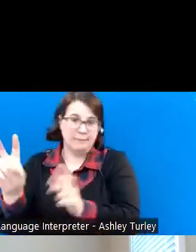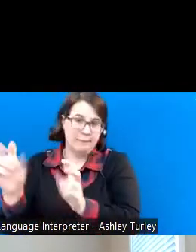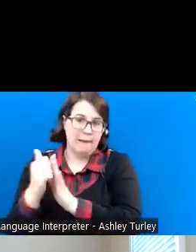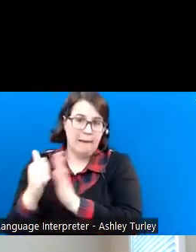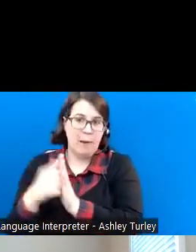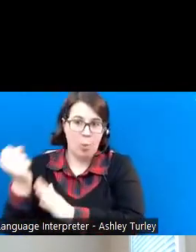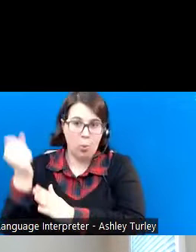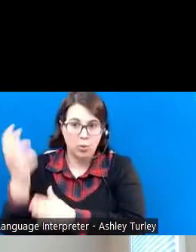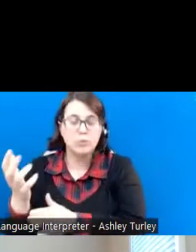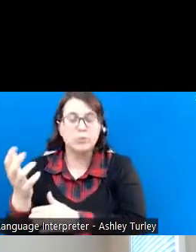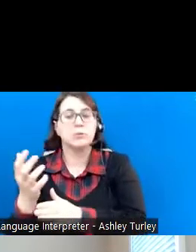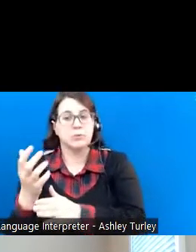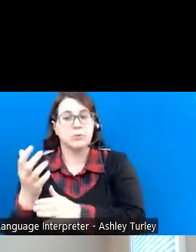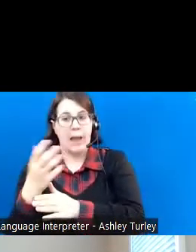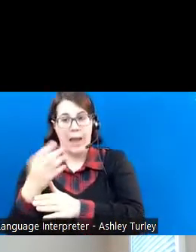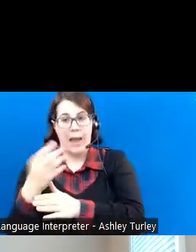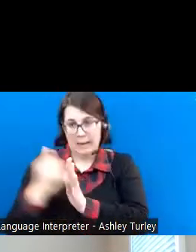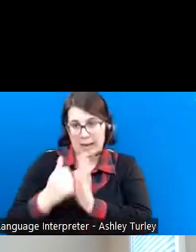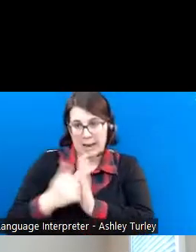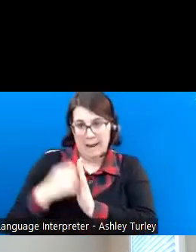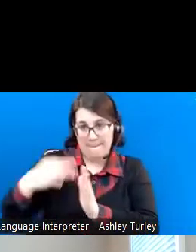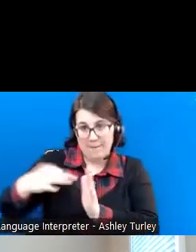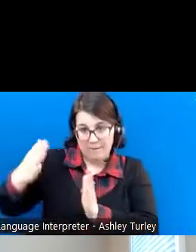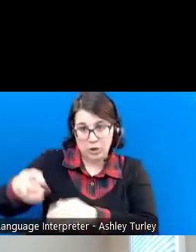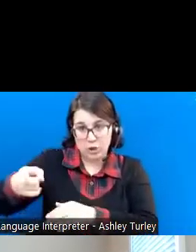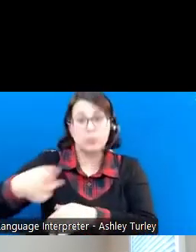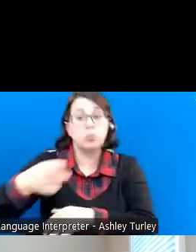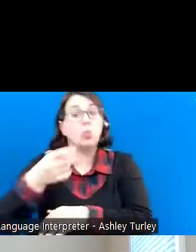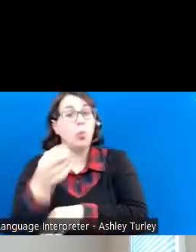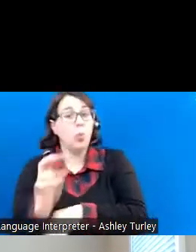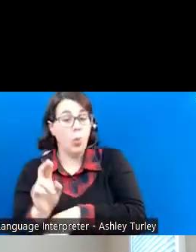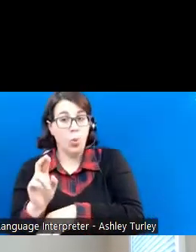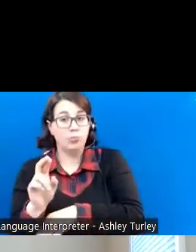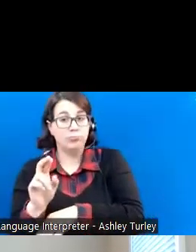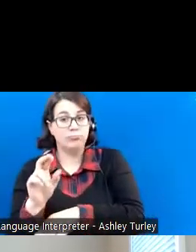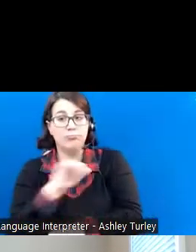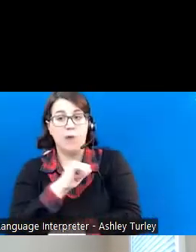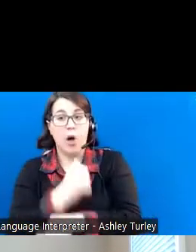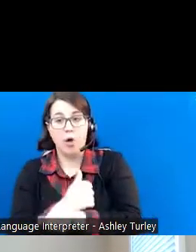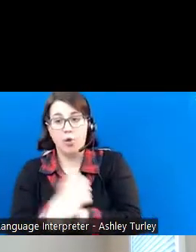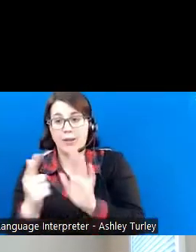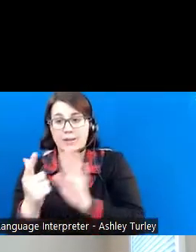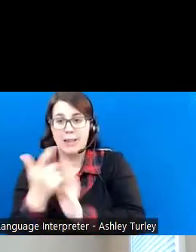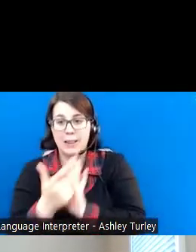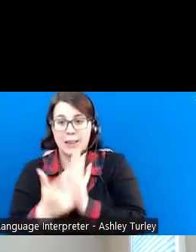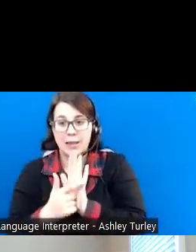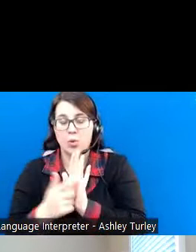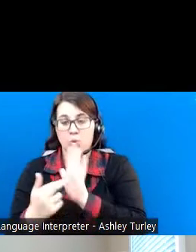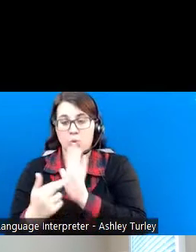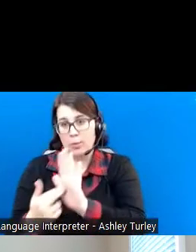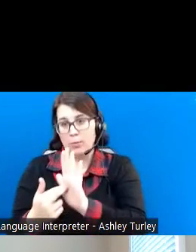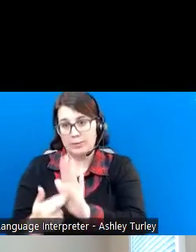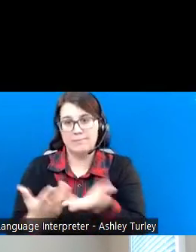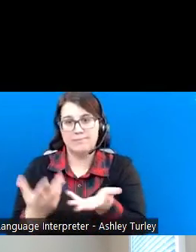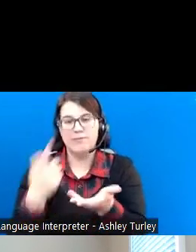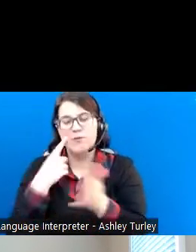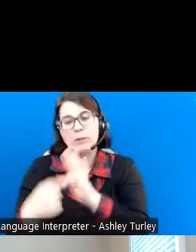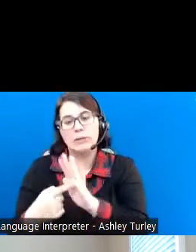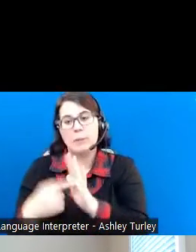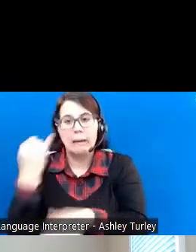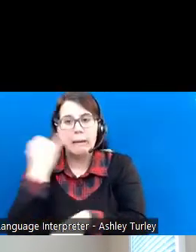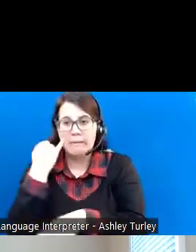the account beneficiary, or an authorized legal representative. And this would be in cases when the individual